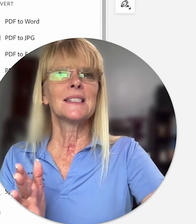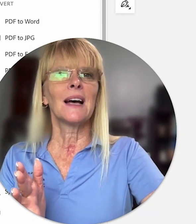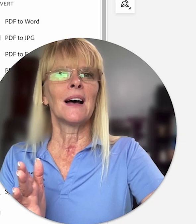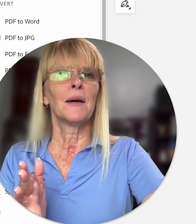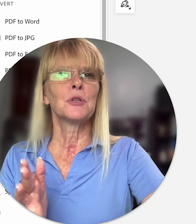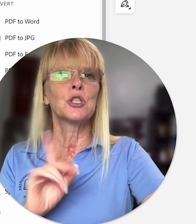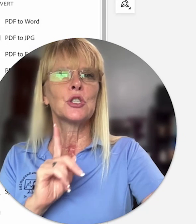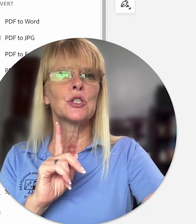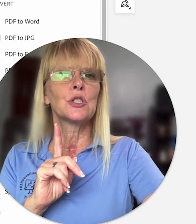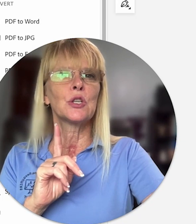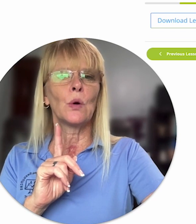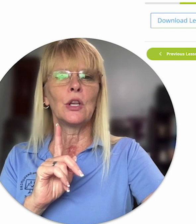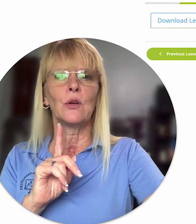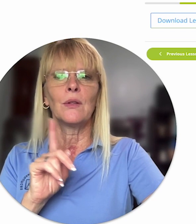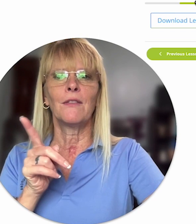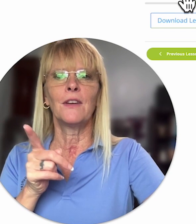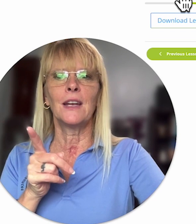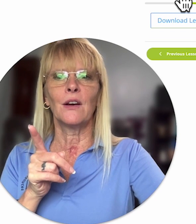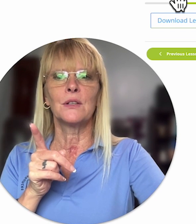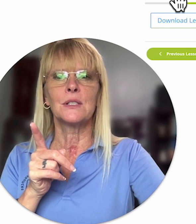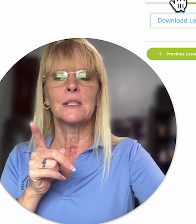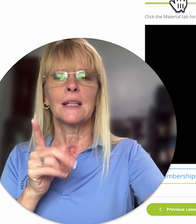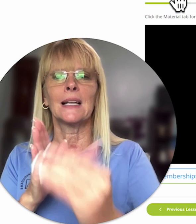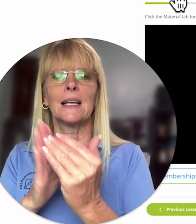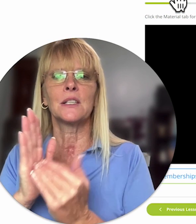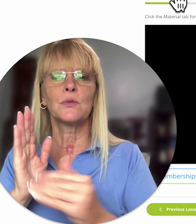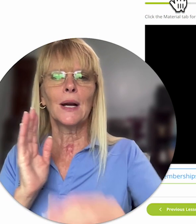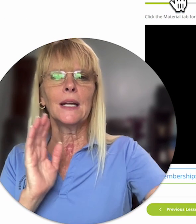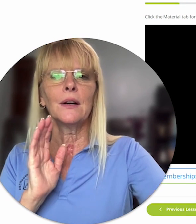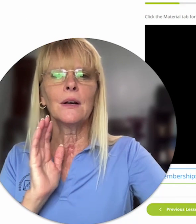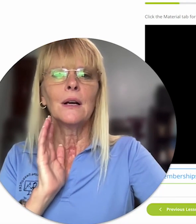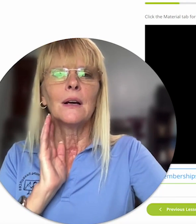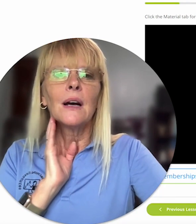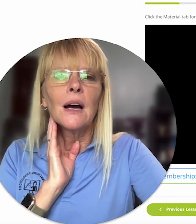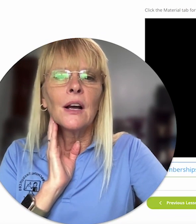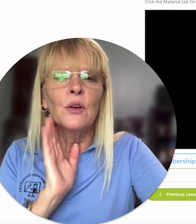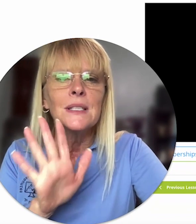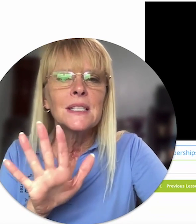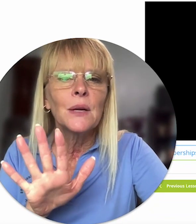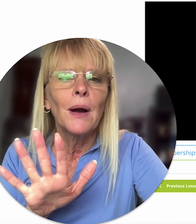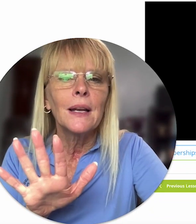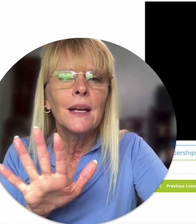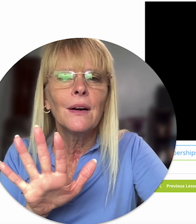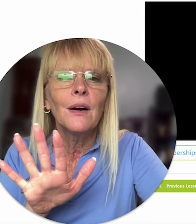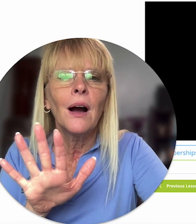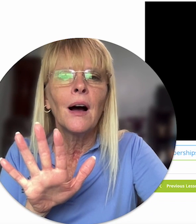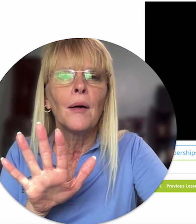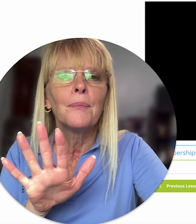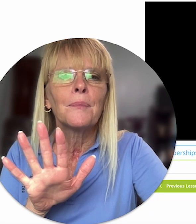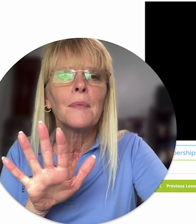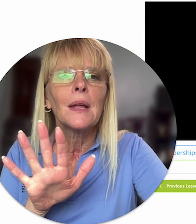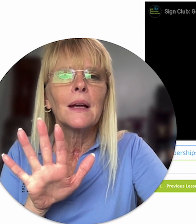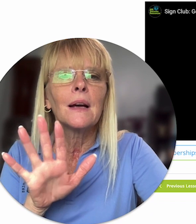showing you the videos the lessons right here you can see right here